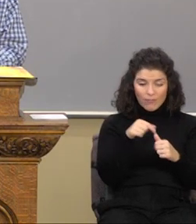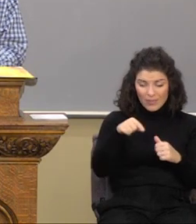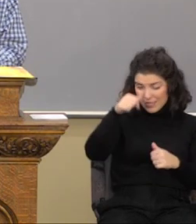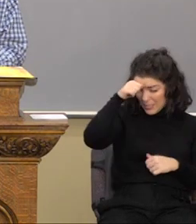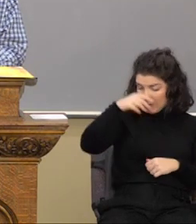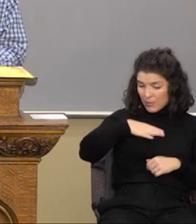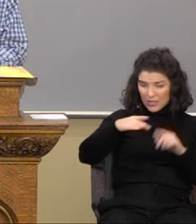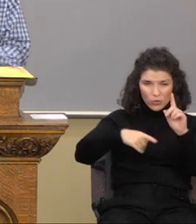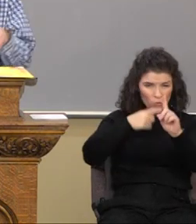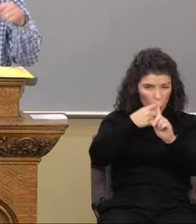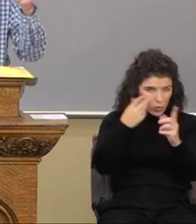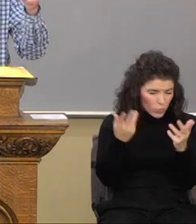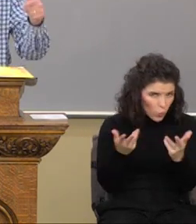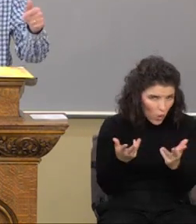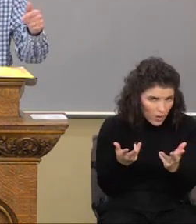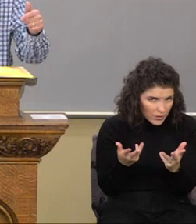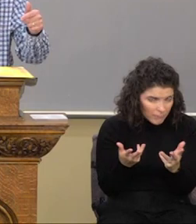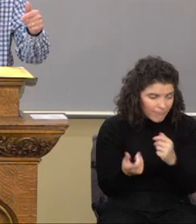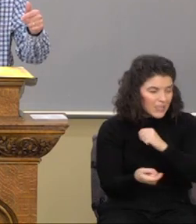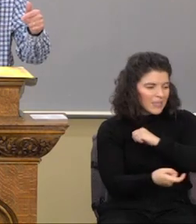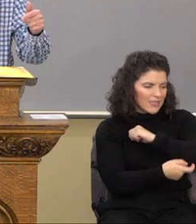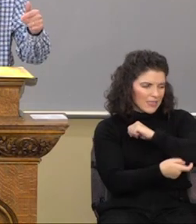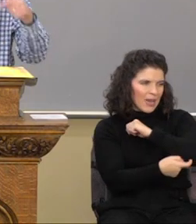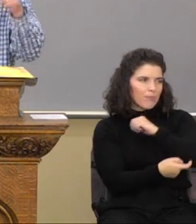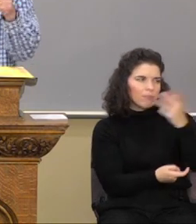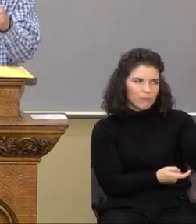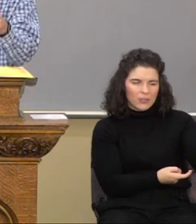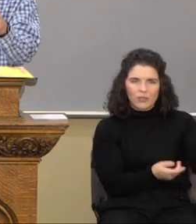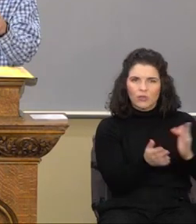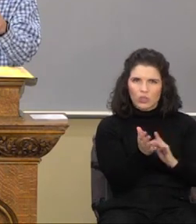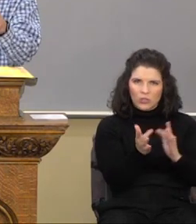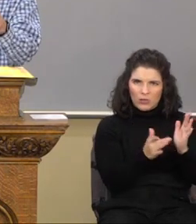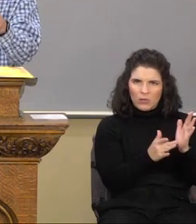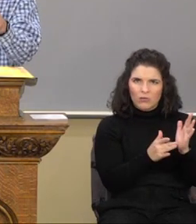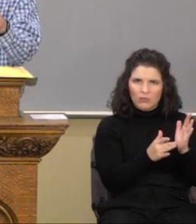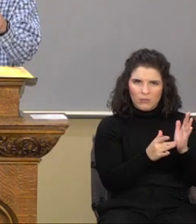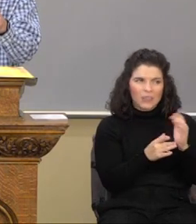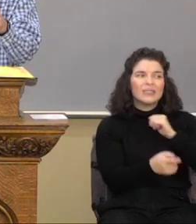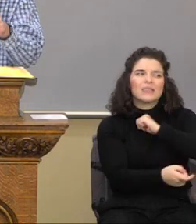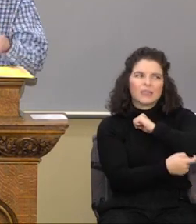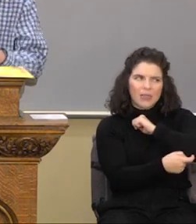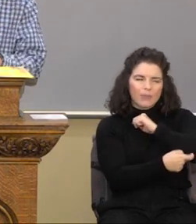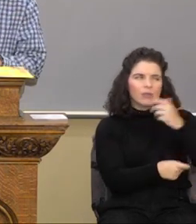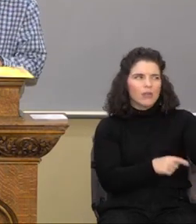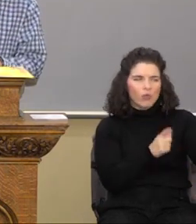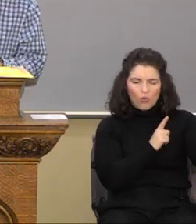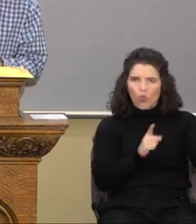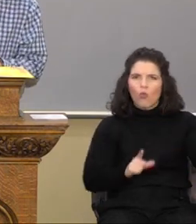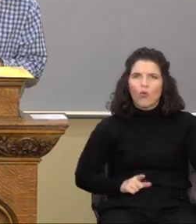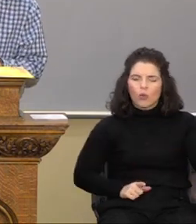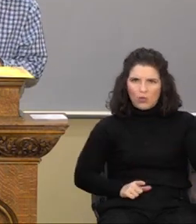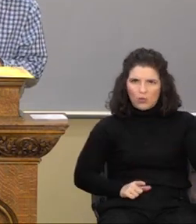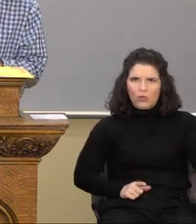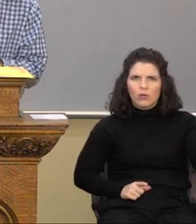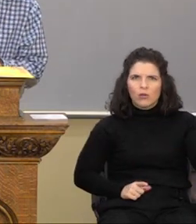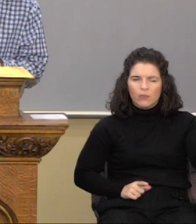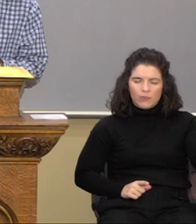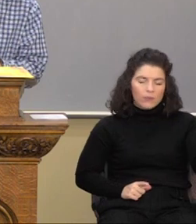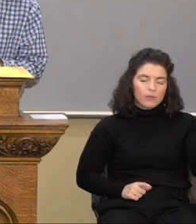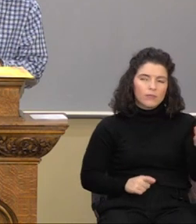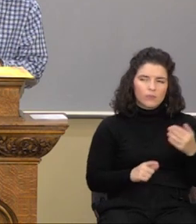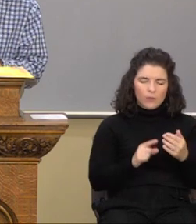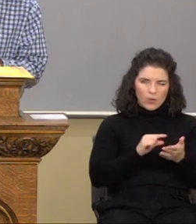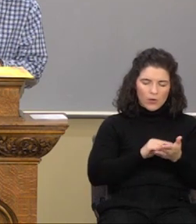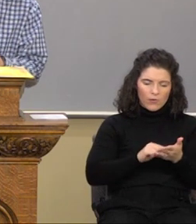is to tempt him, okay? He's tempting the Lord. And so, here we go,